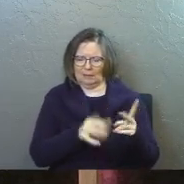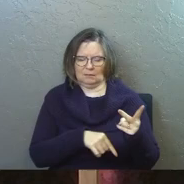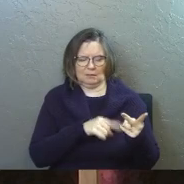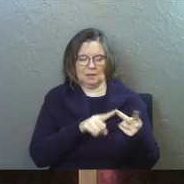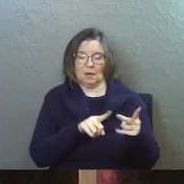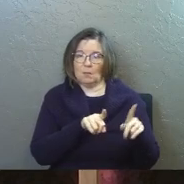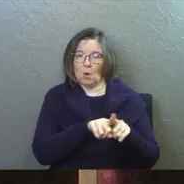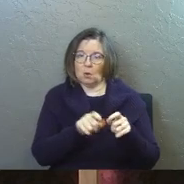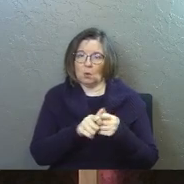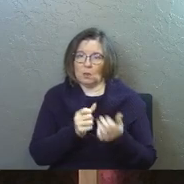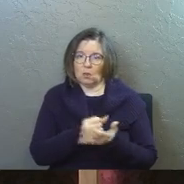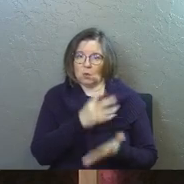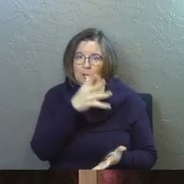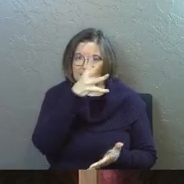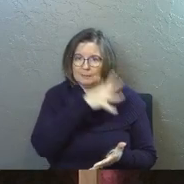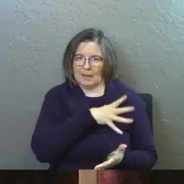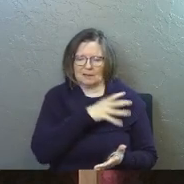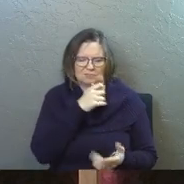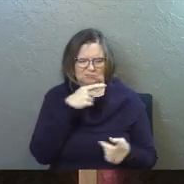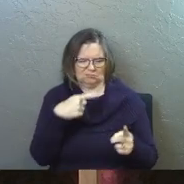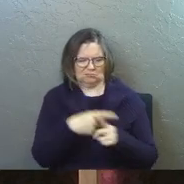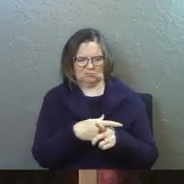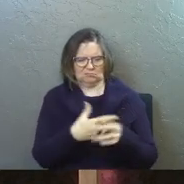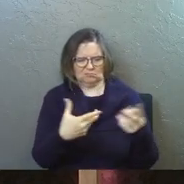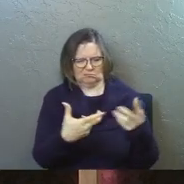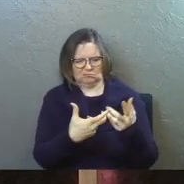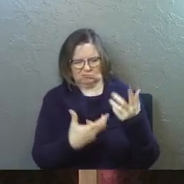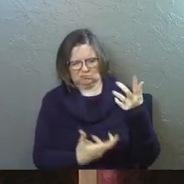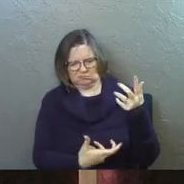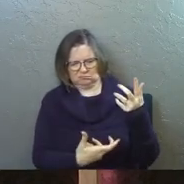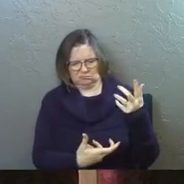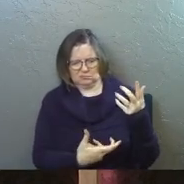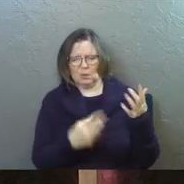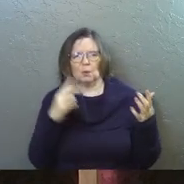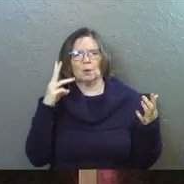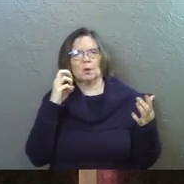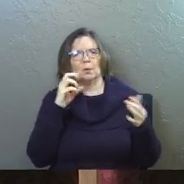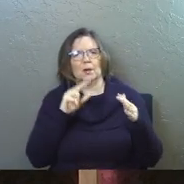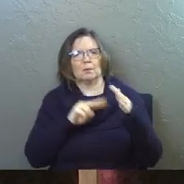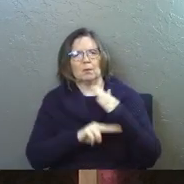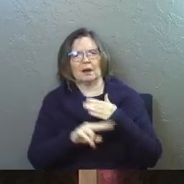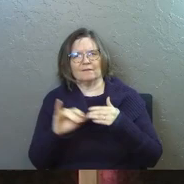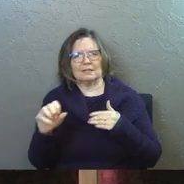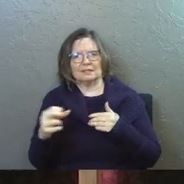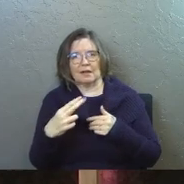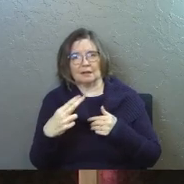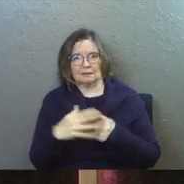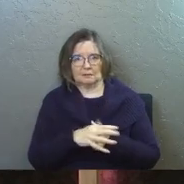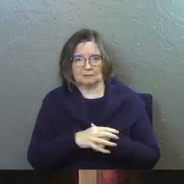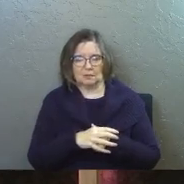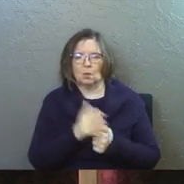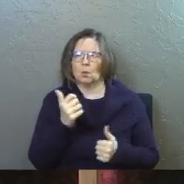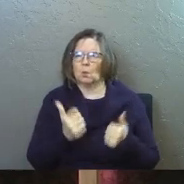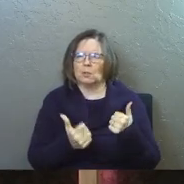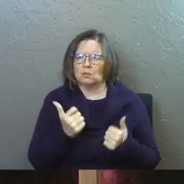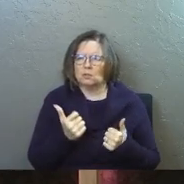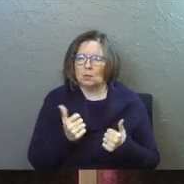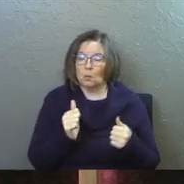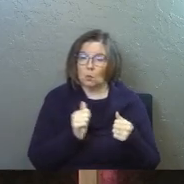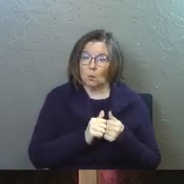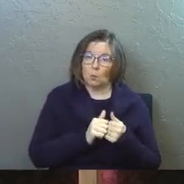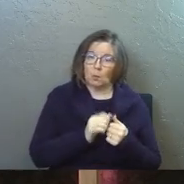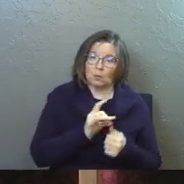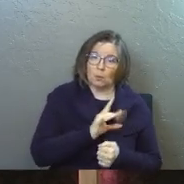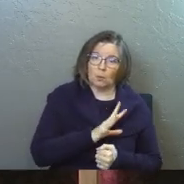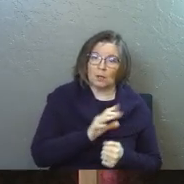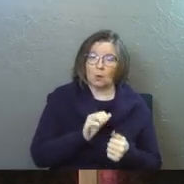was also with a rich man that doesn't go together. What a weird prophecy, Isaiah. Which is it? Is it